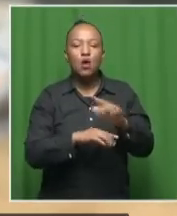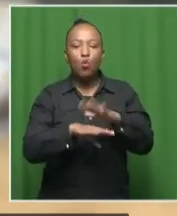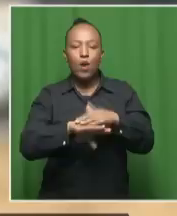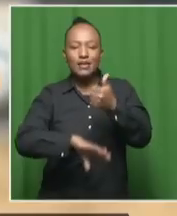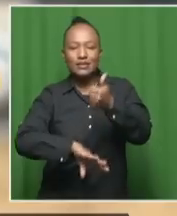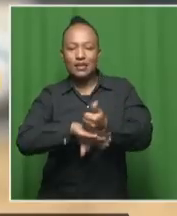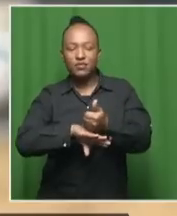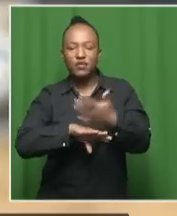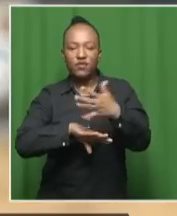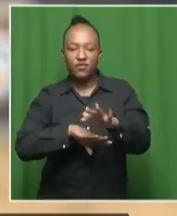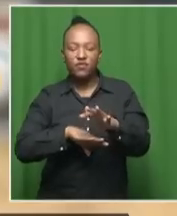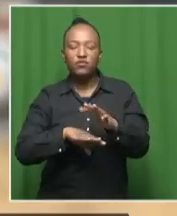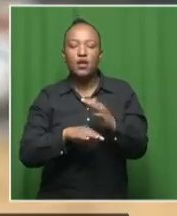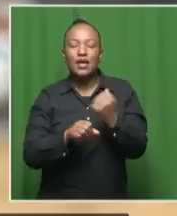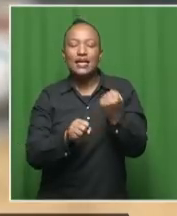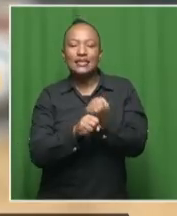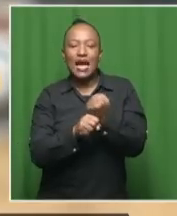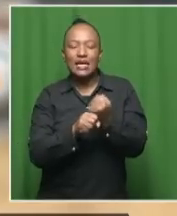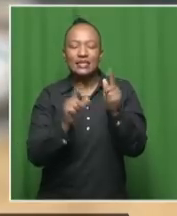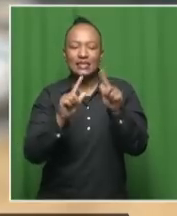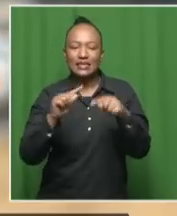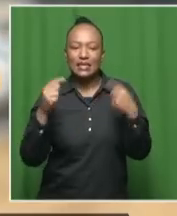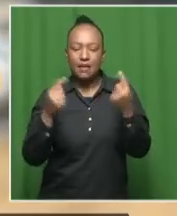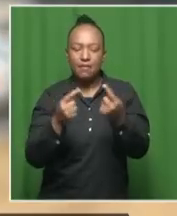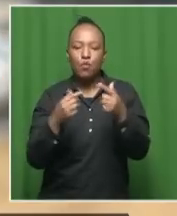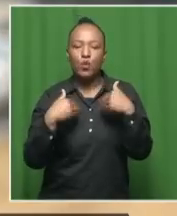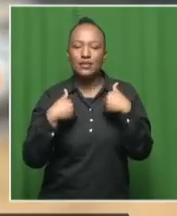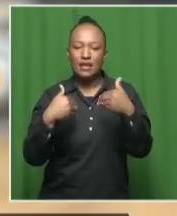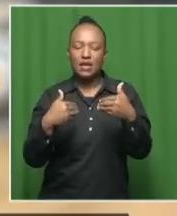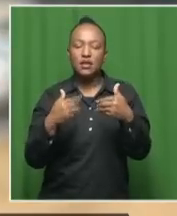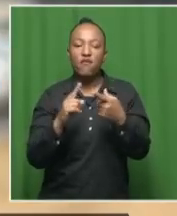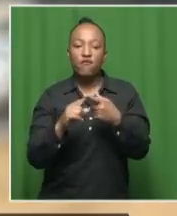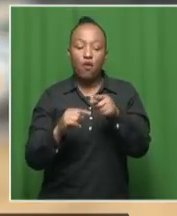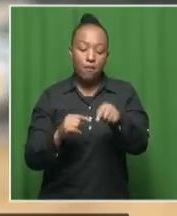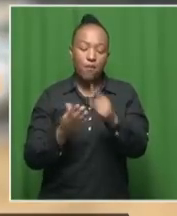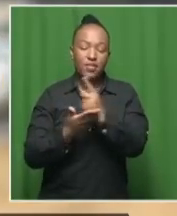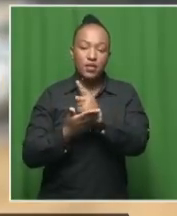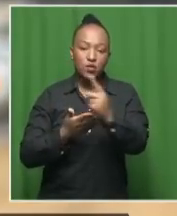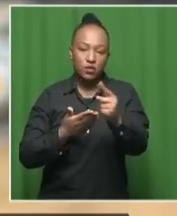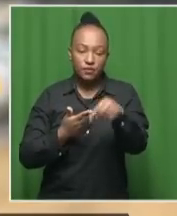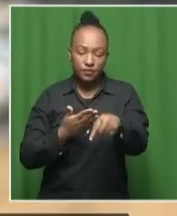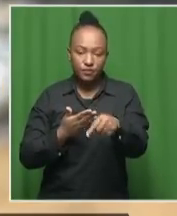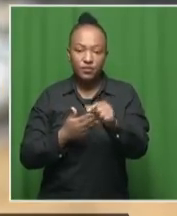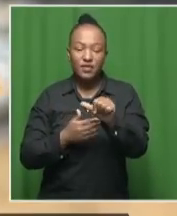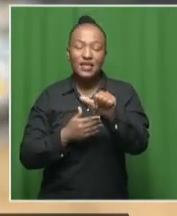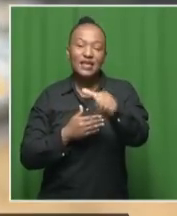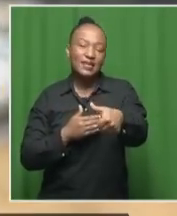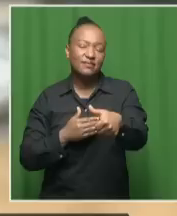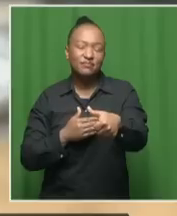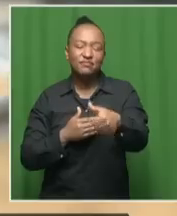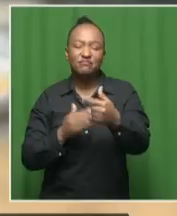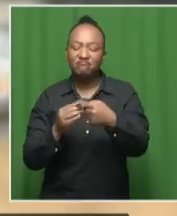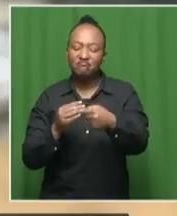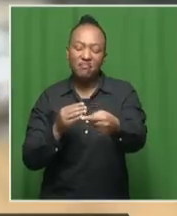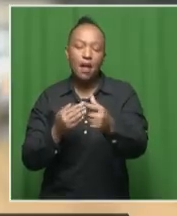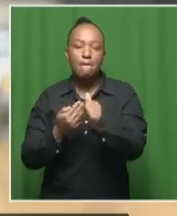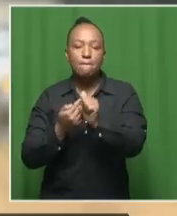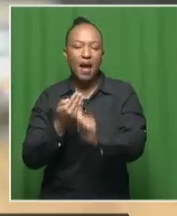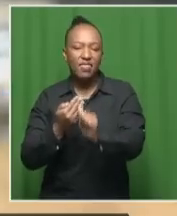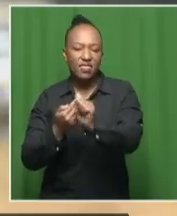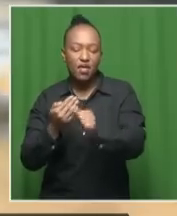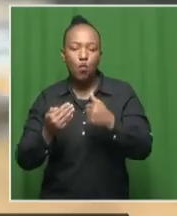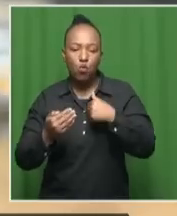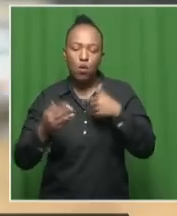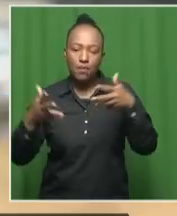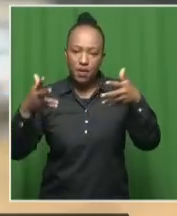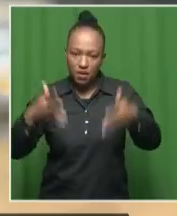now this state-to-task team, which is going to be starting to work from coming to this week. For the next, you know, months or so, we're going to be